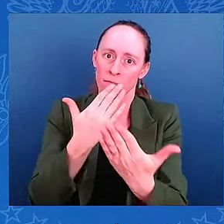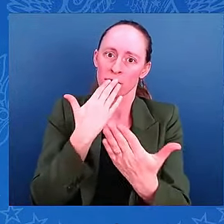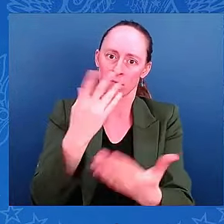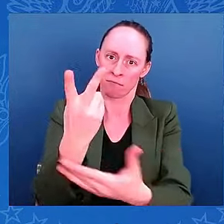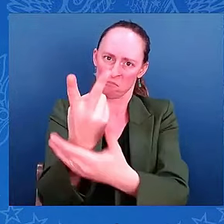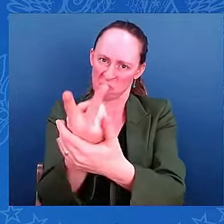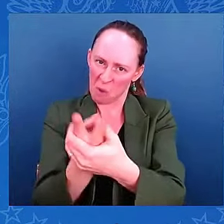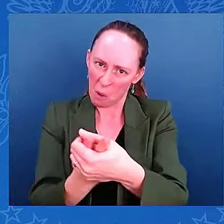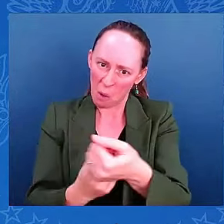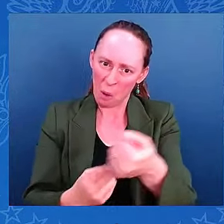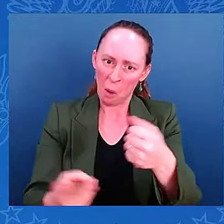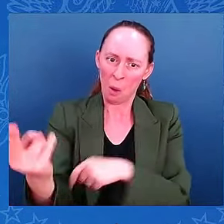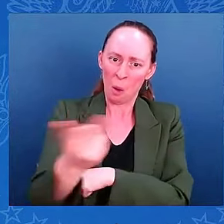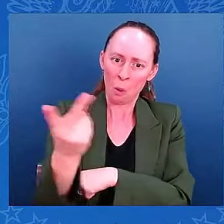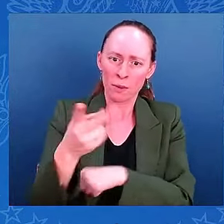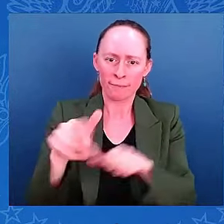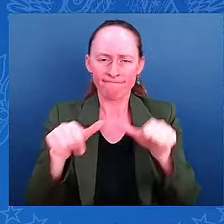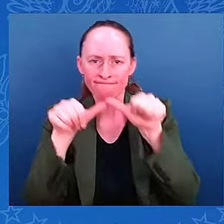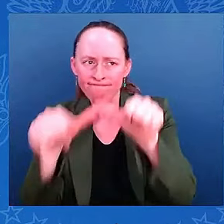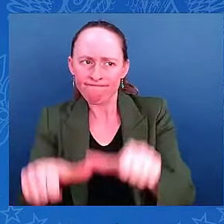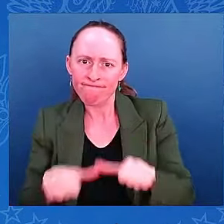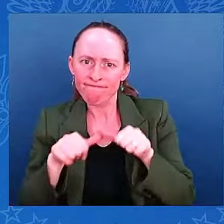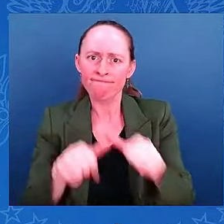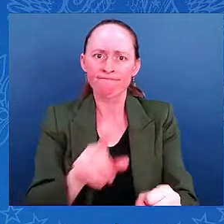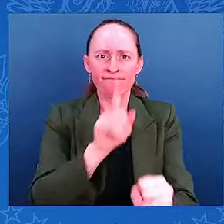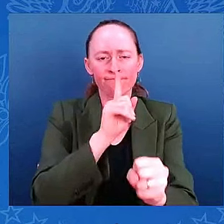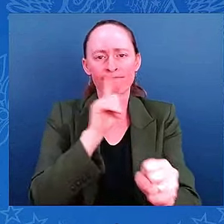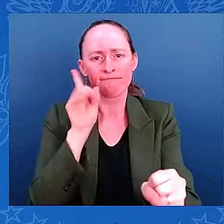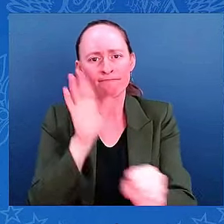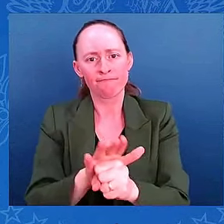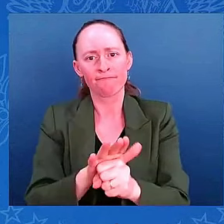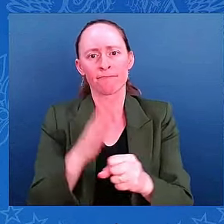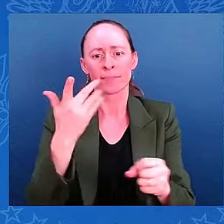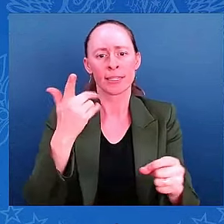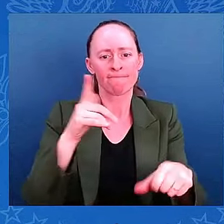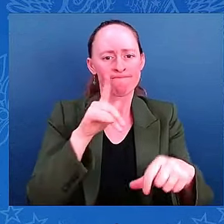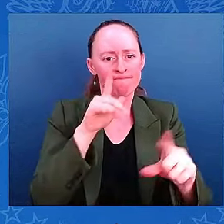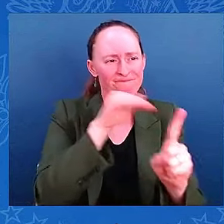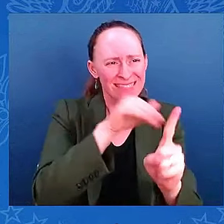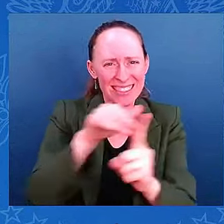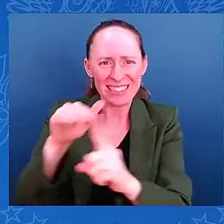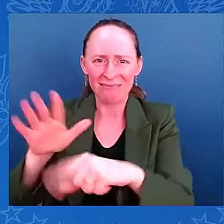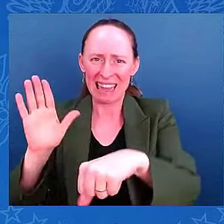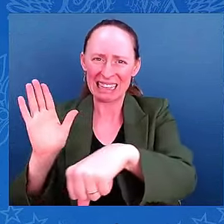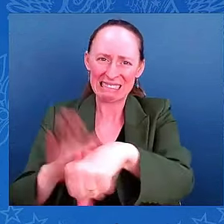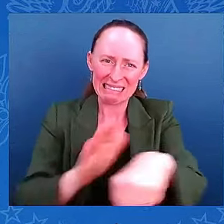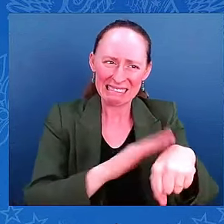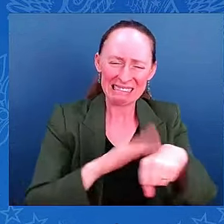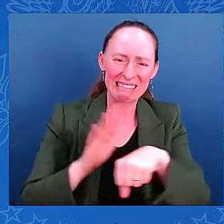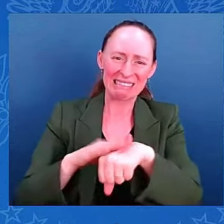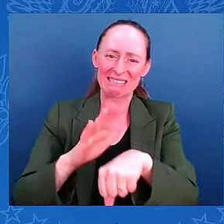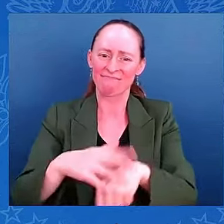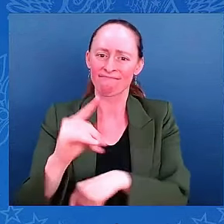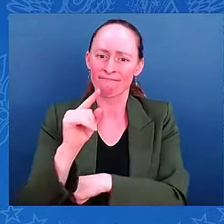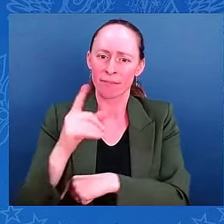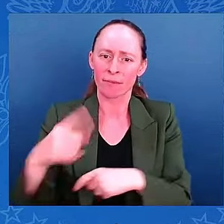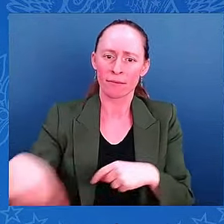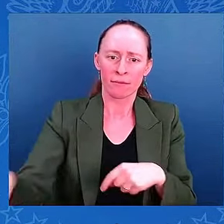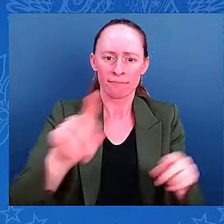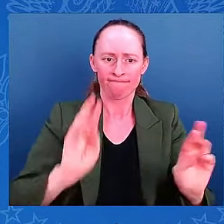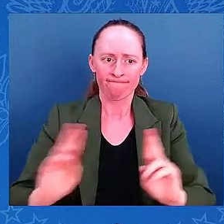help lift up the warnings and the guidance that you just gave about what people need to do in the path of Hurricane